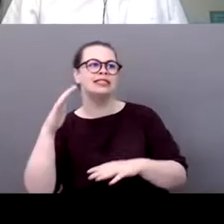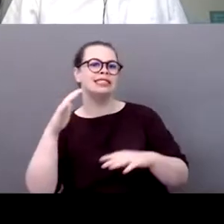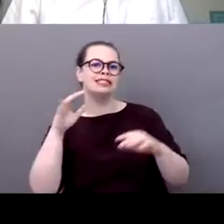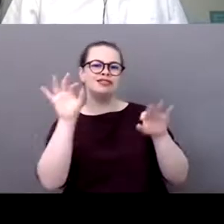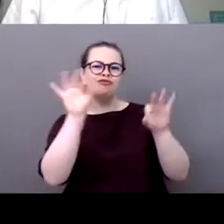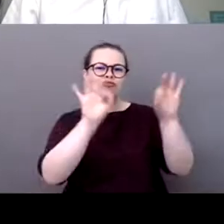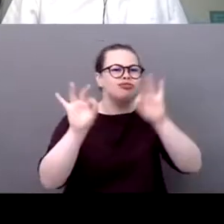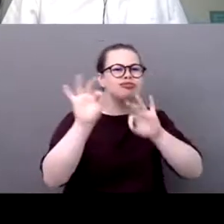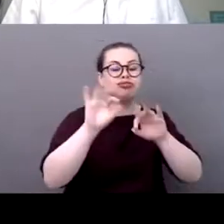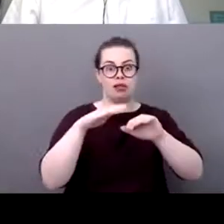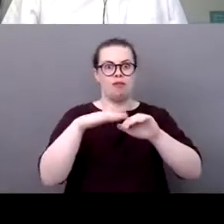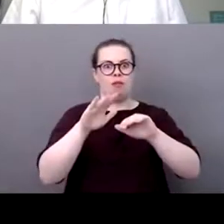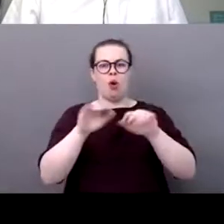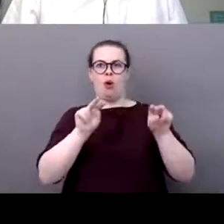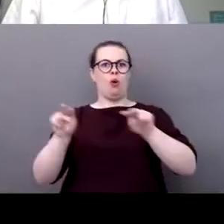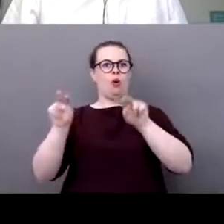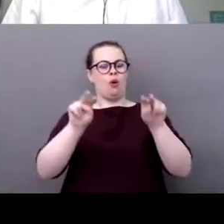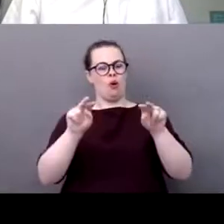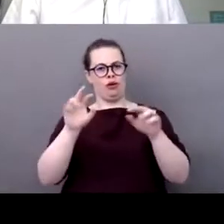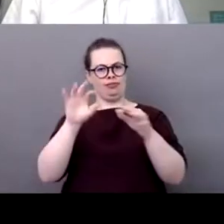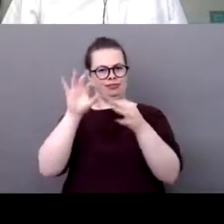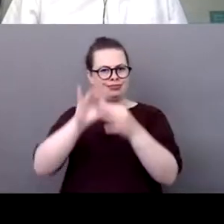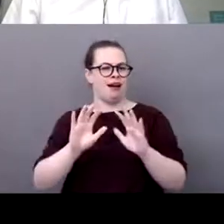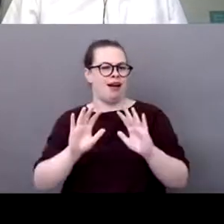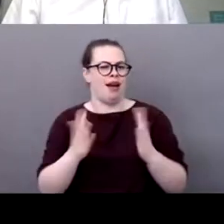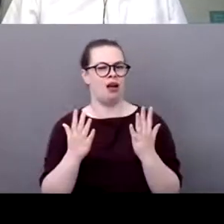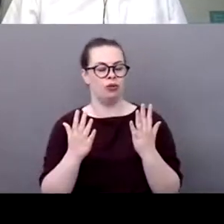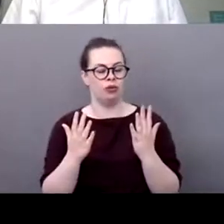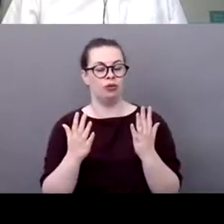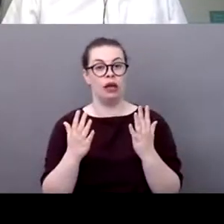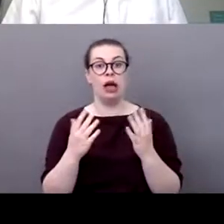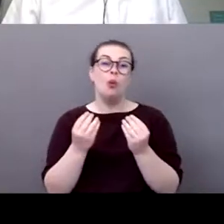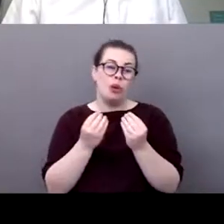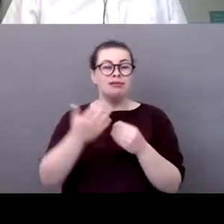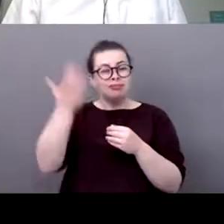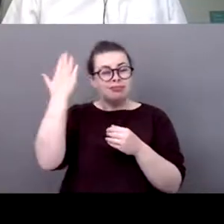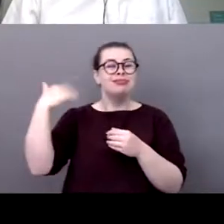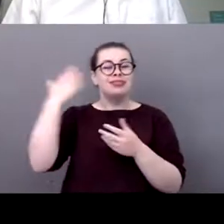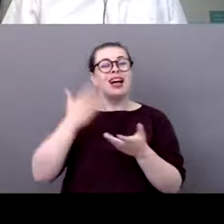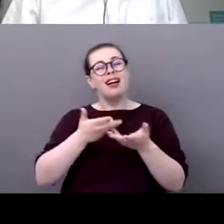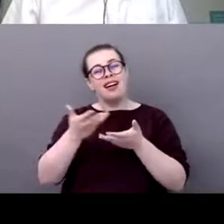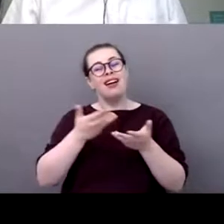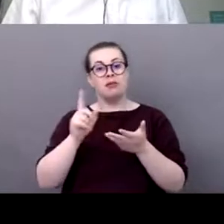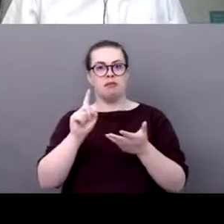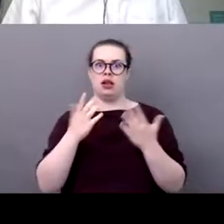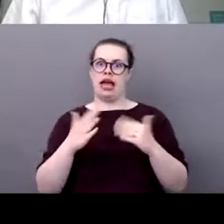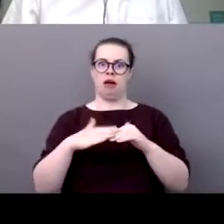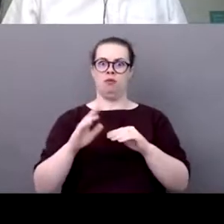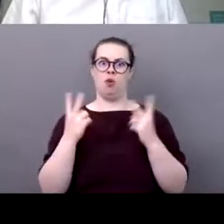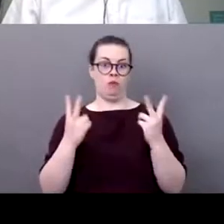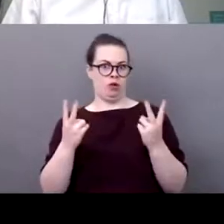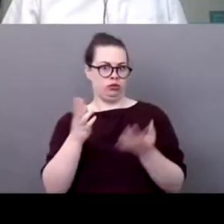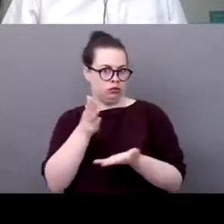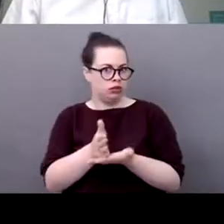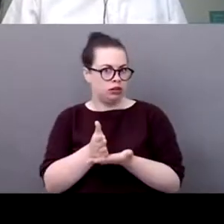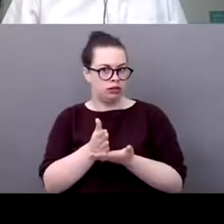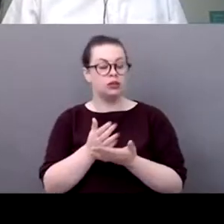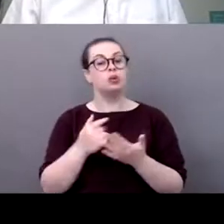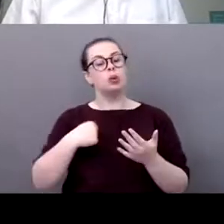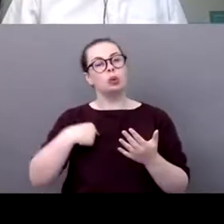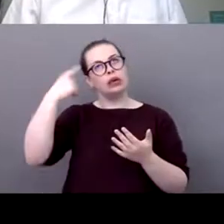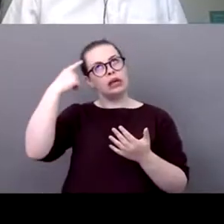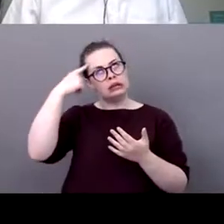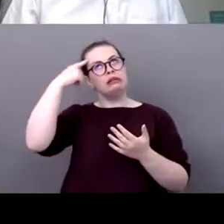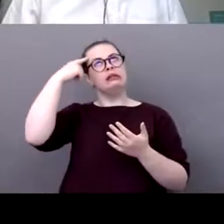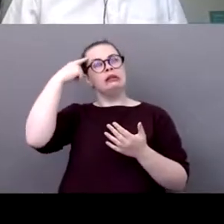years ago in this year i think this became really important and there we looked at how sport events and sport venues have been